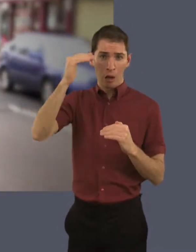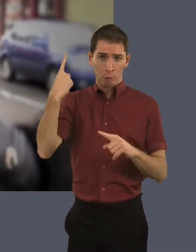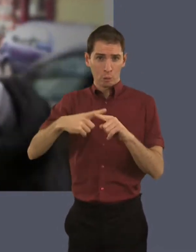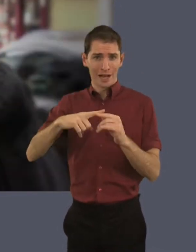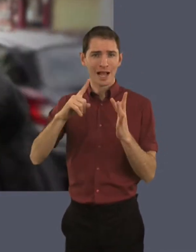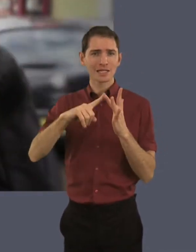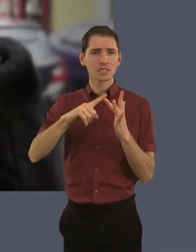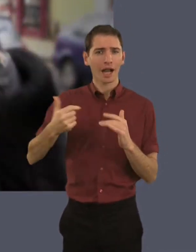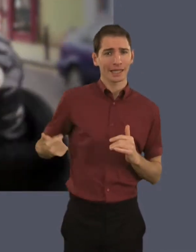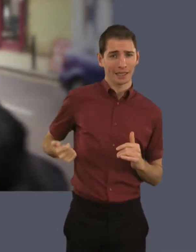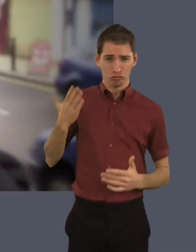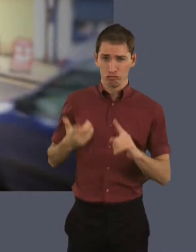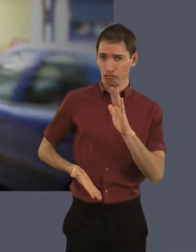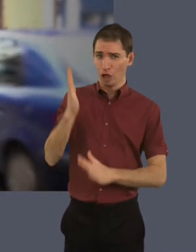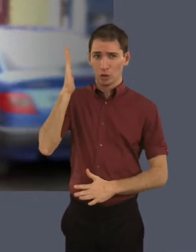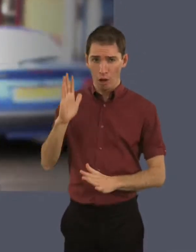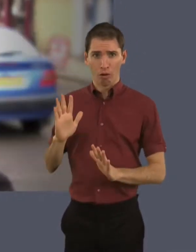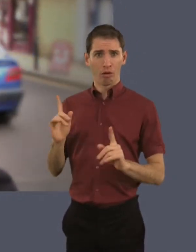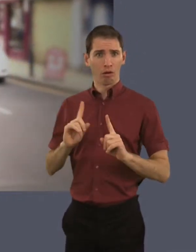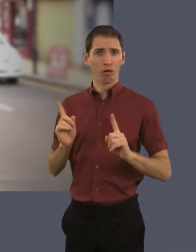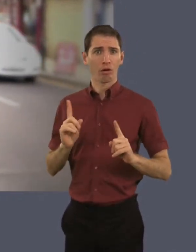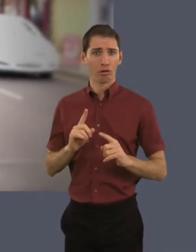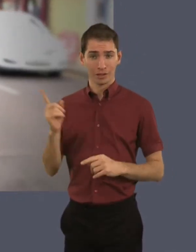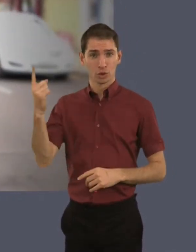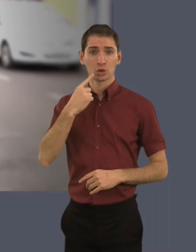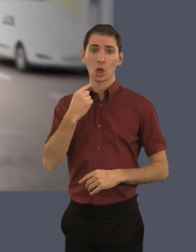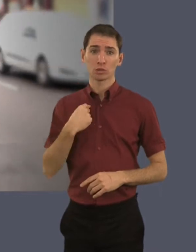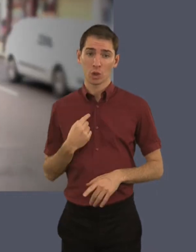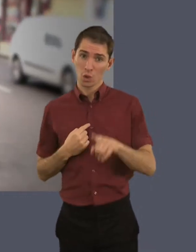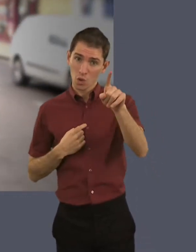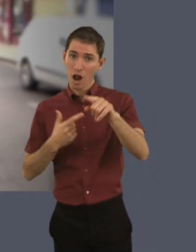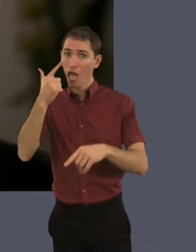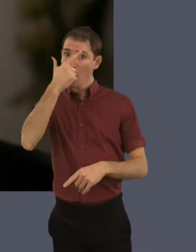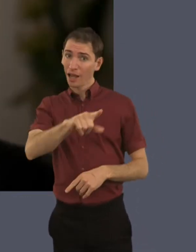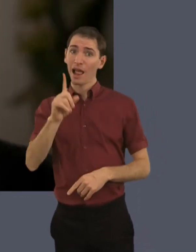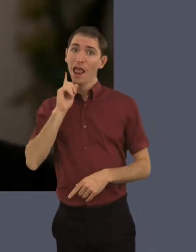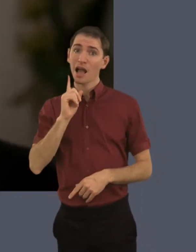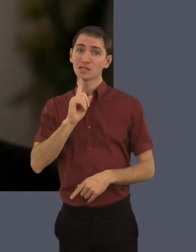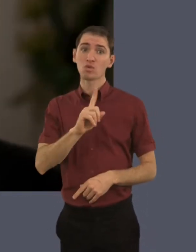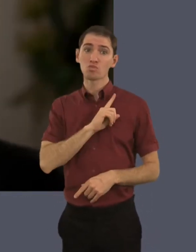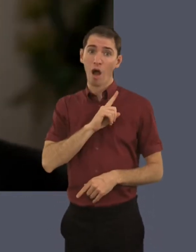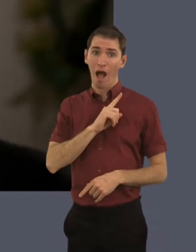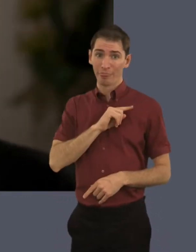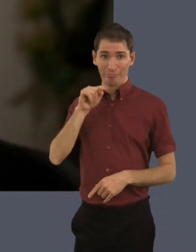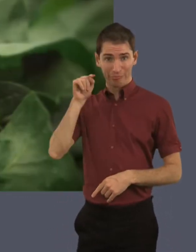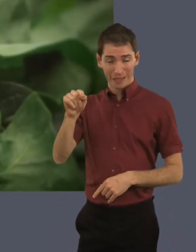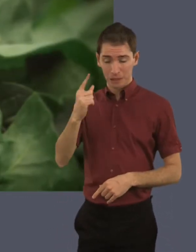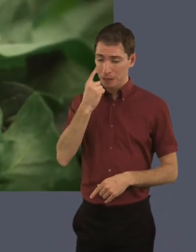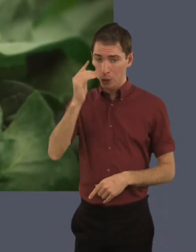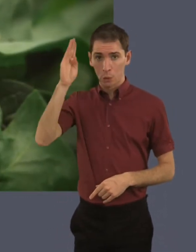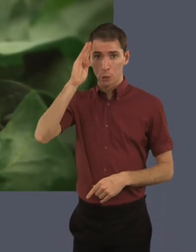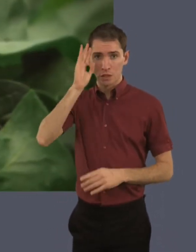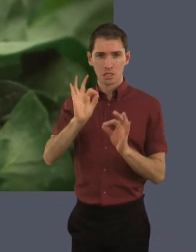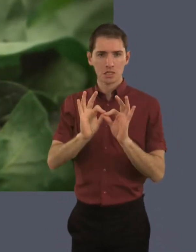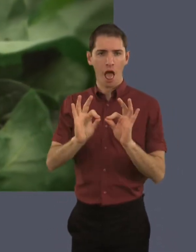high that they had to put me on insulin immediately. Basically, says to me, you're one lucky lady. This